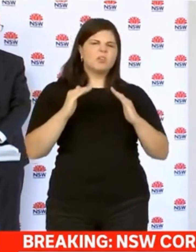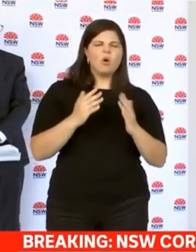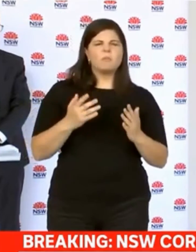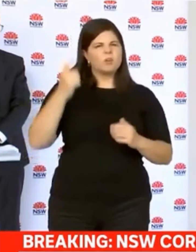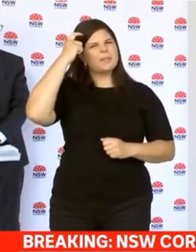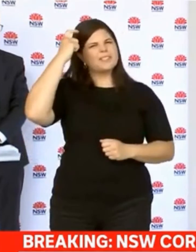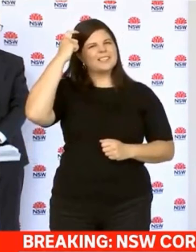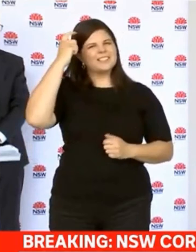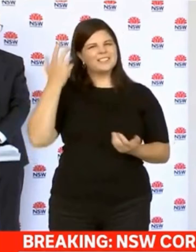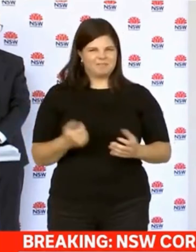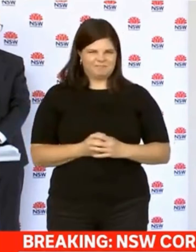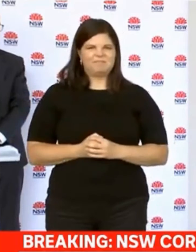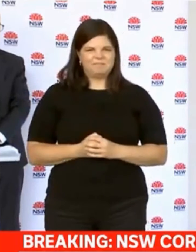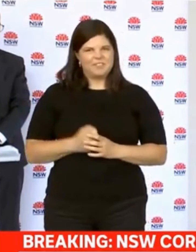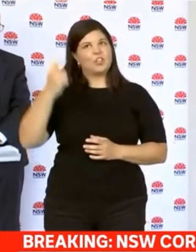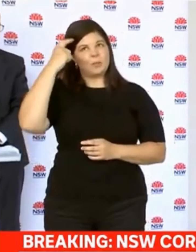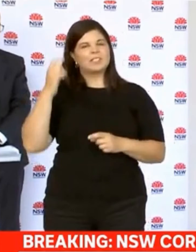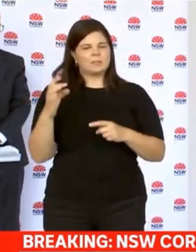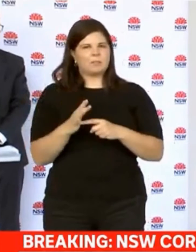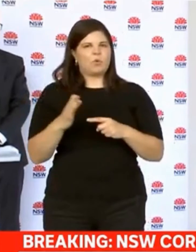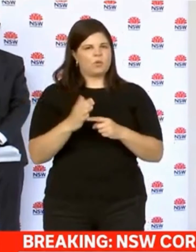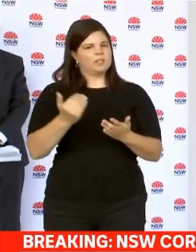common-sense goes a long way during a pandemic.